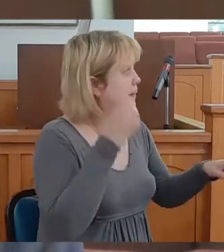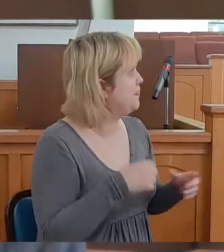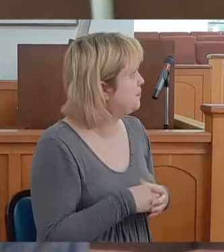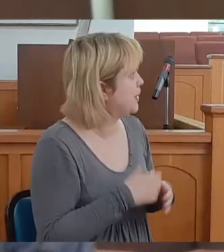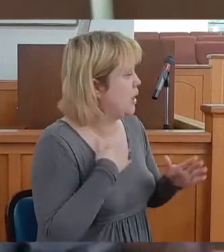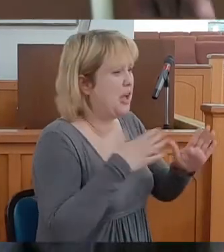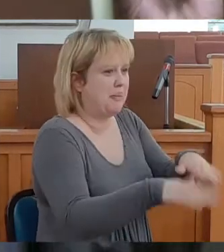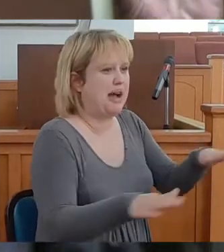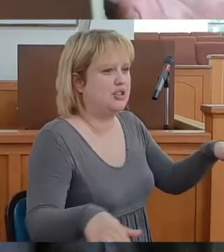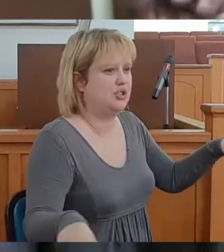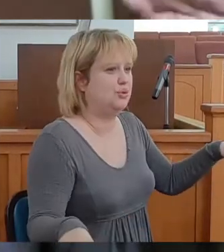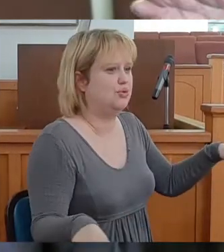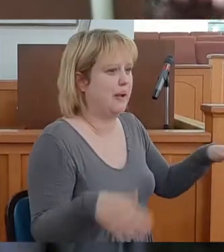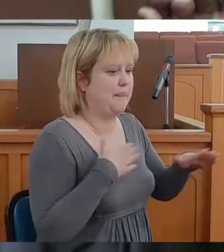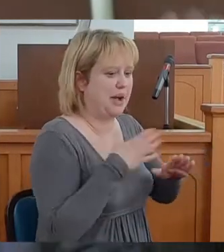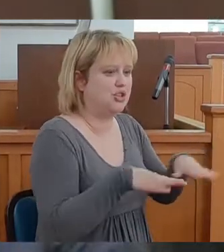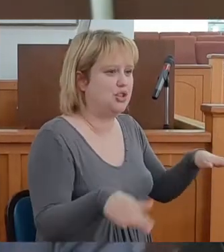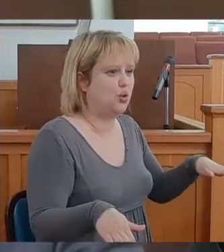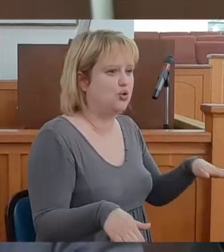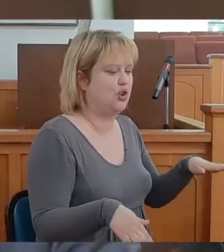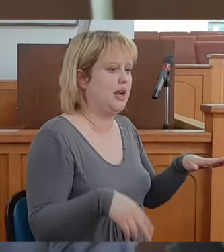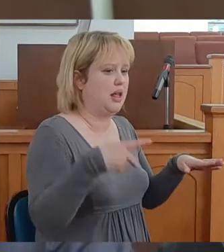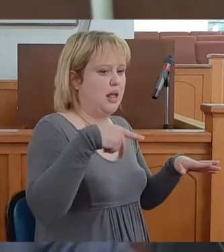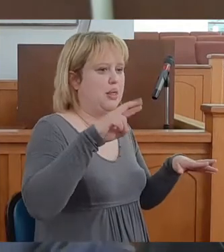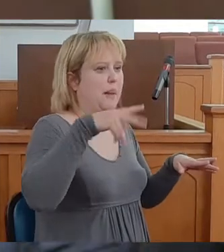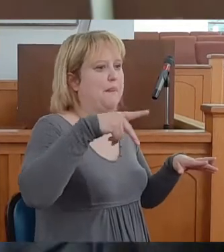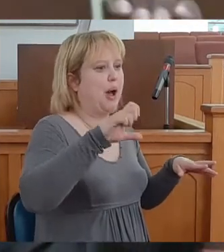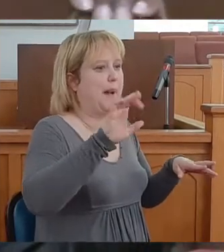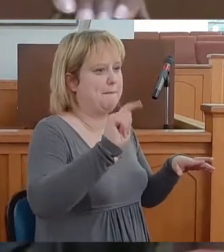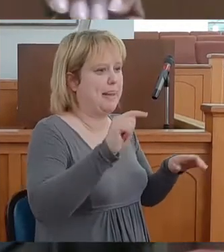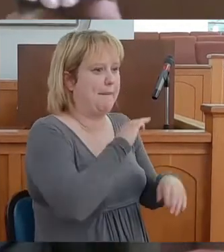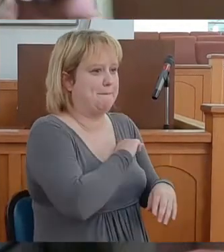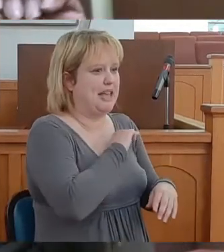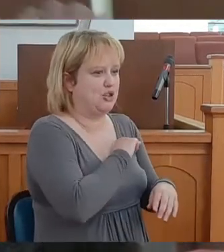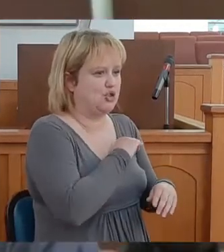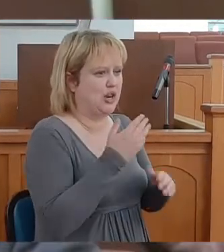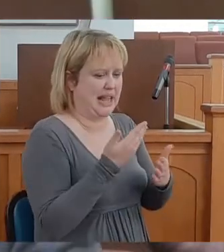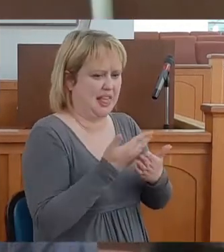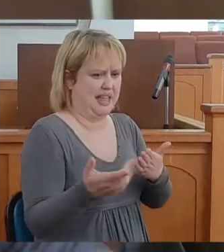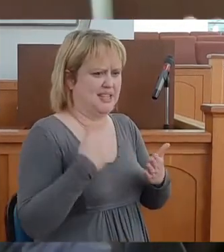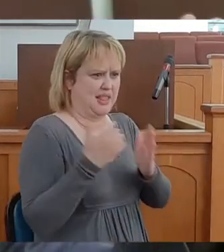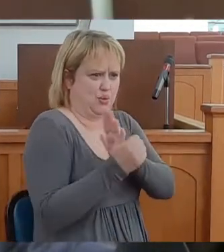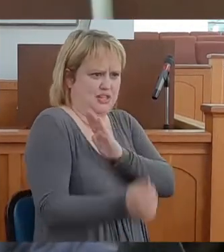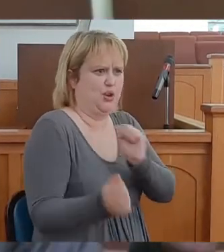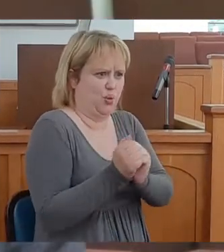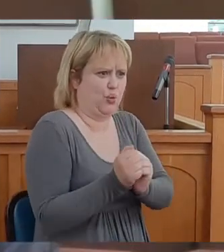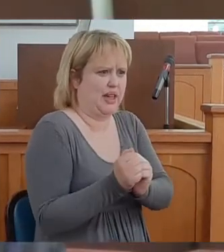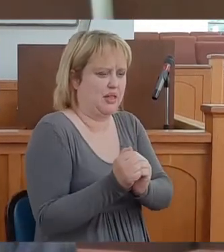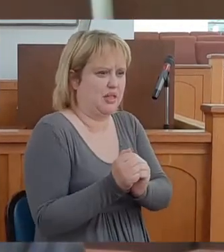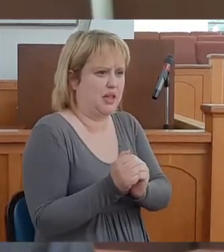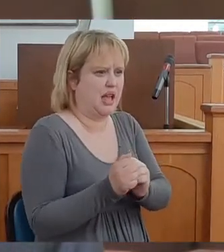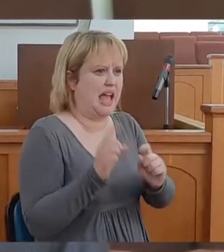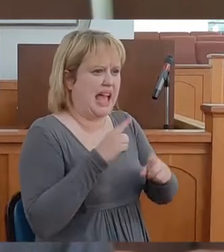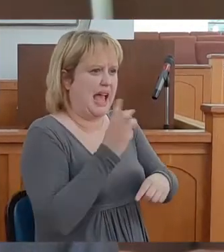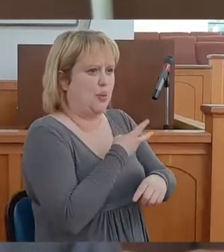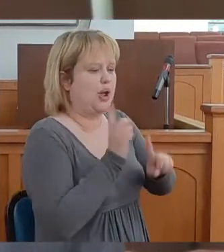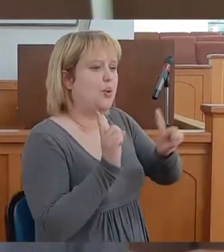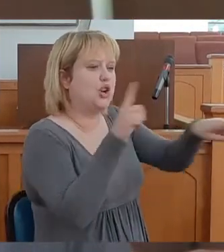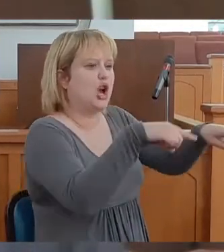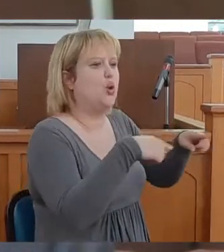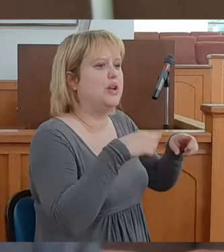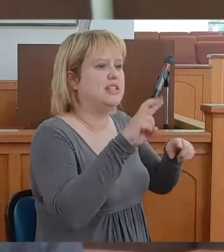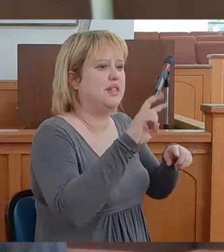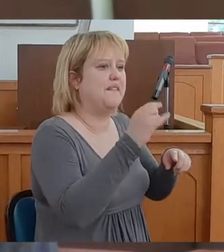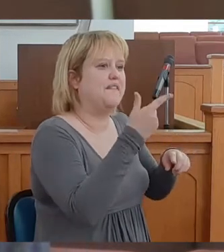My children, the puppet ministry was something that they was good at, and we would go into the